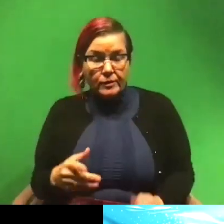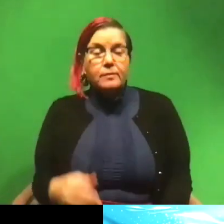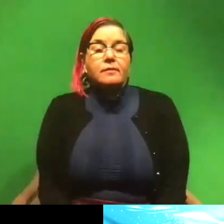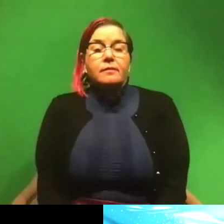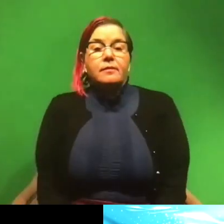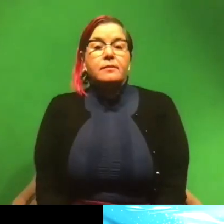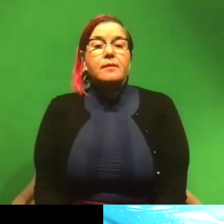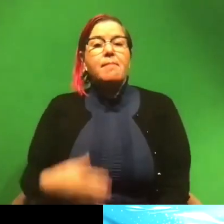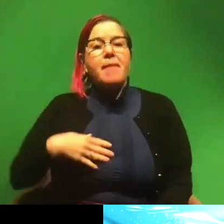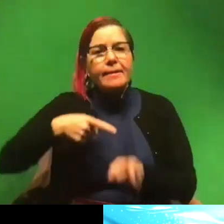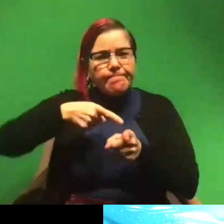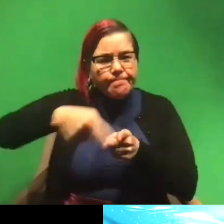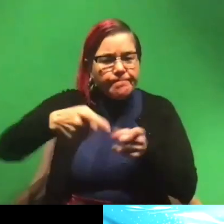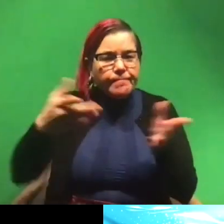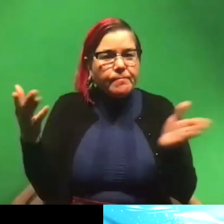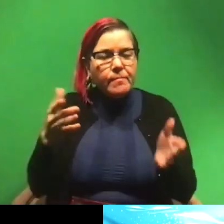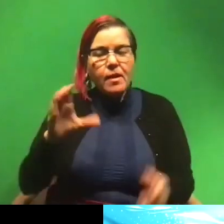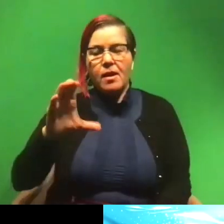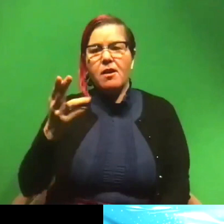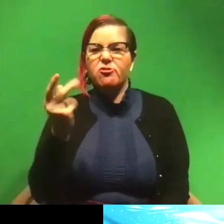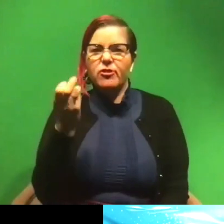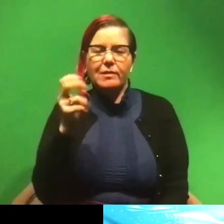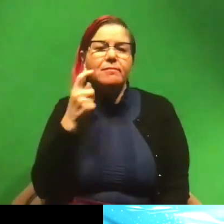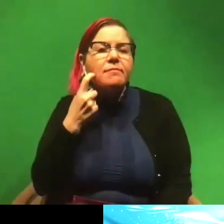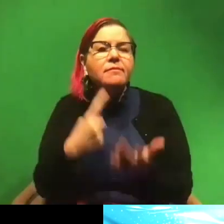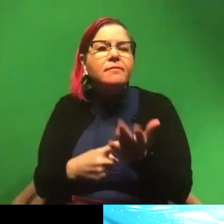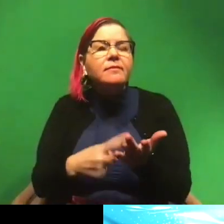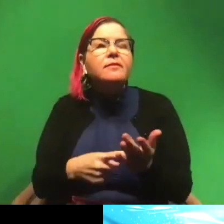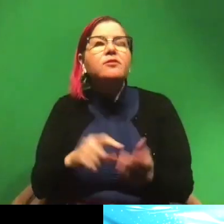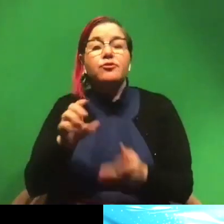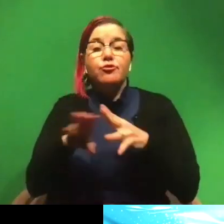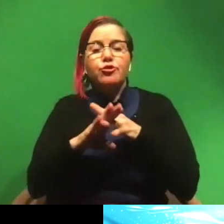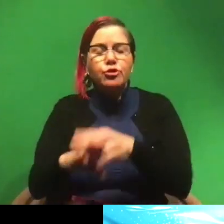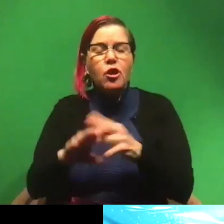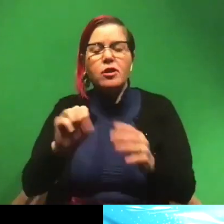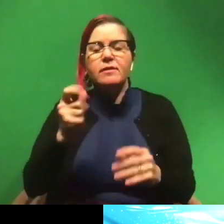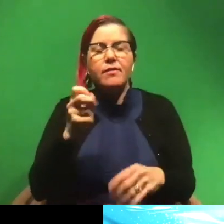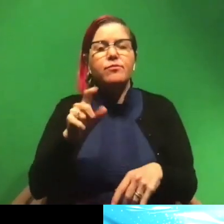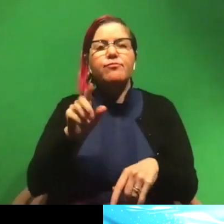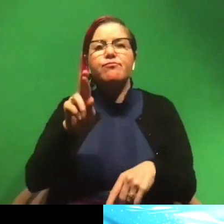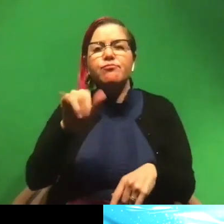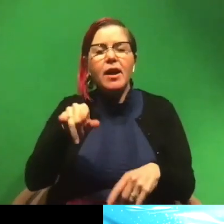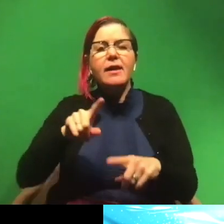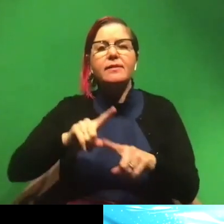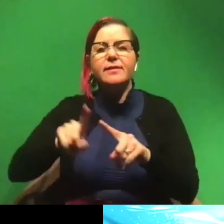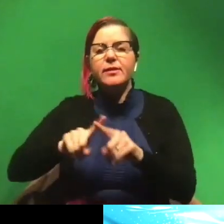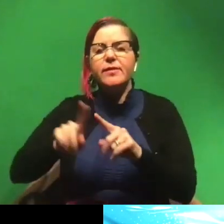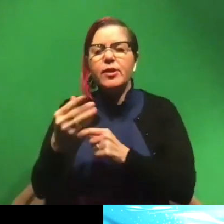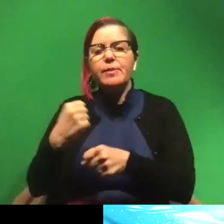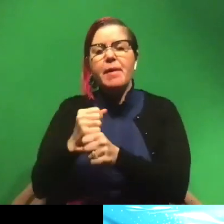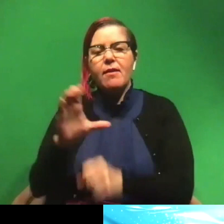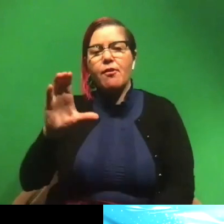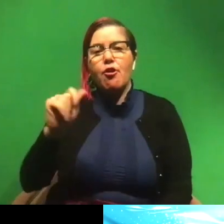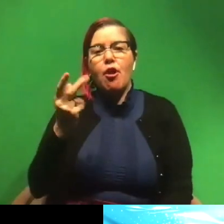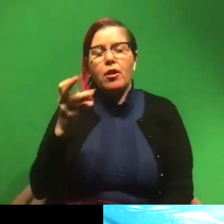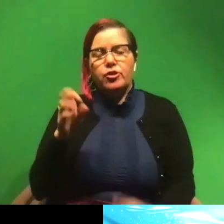specialty is chondrichthians, which are sharks, skates, rays, all of those fish that are made up of cartilage